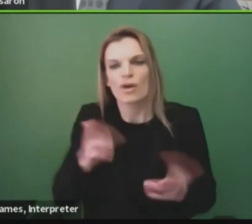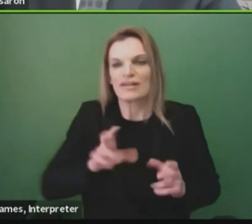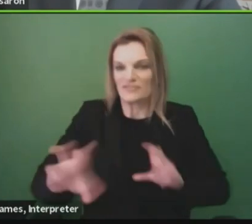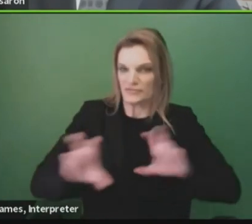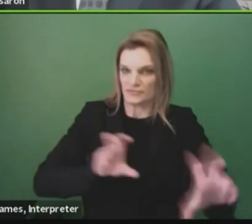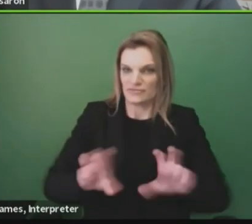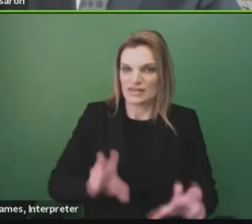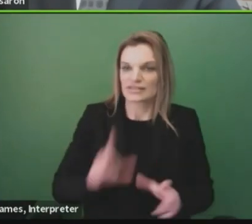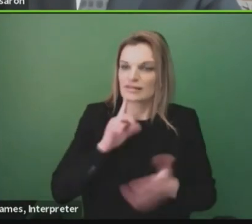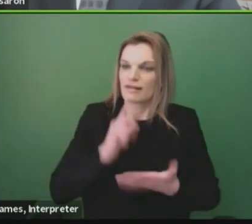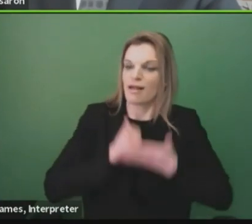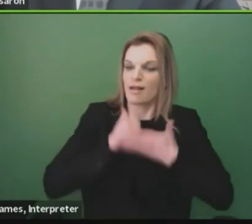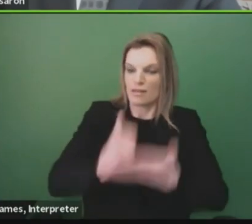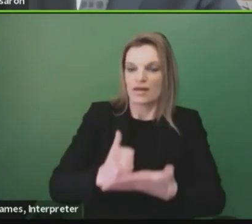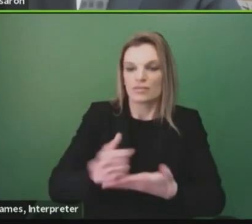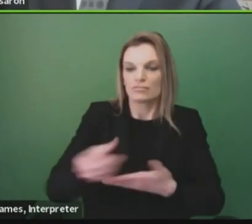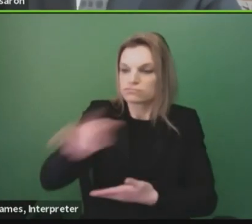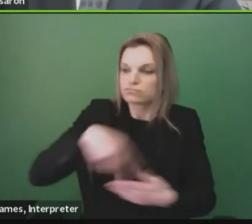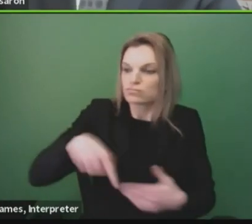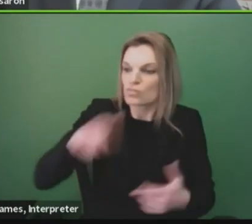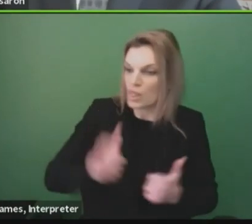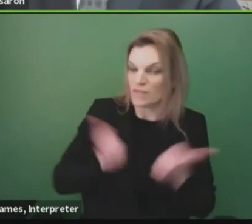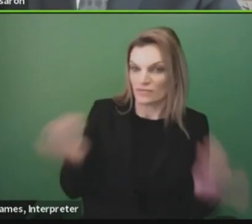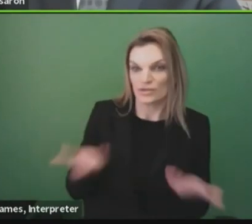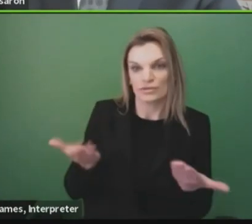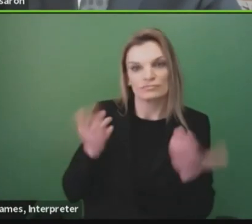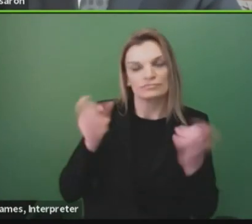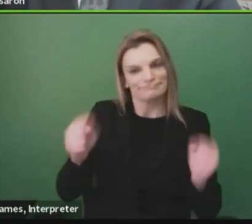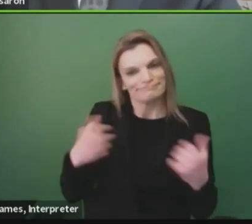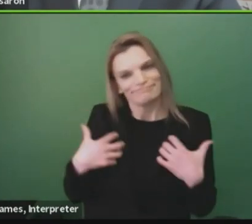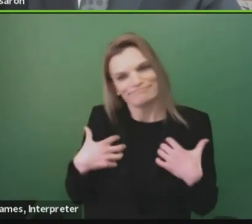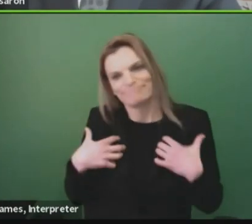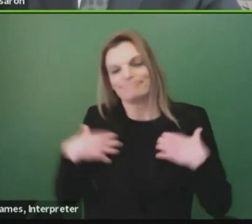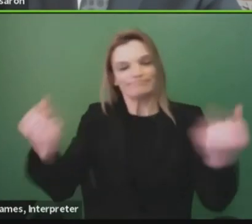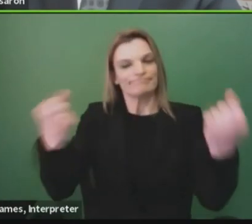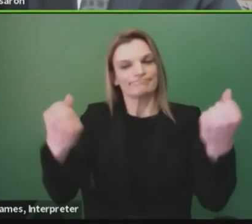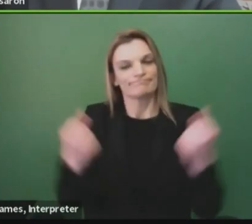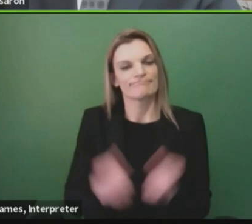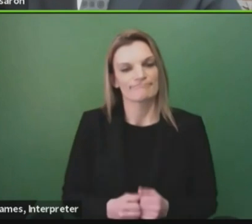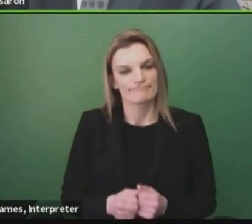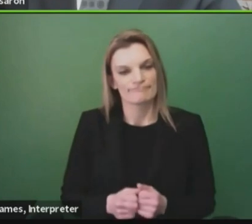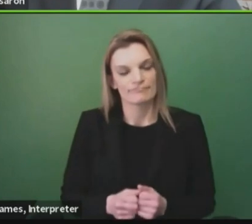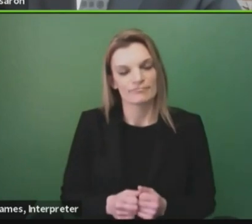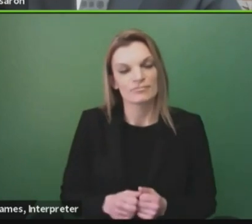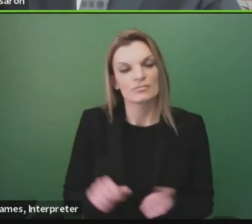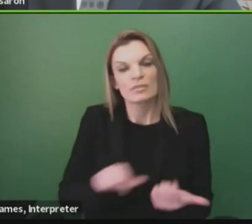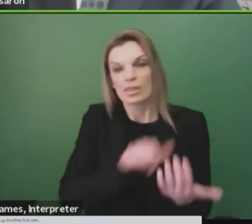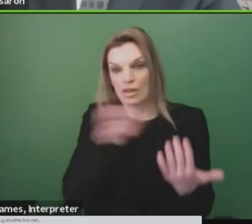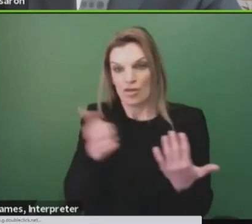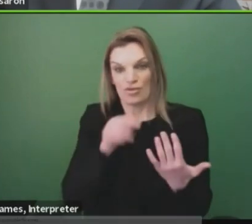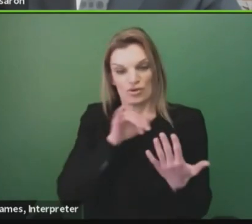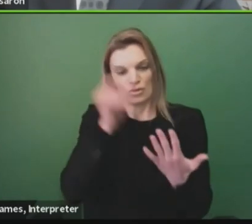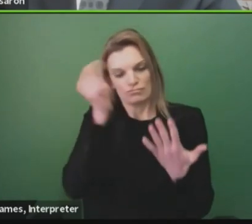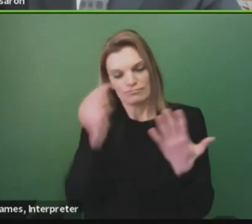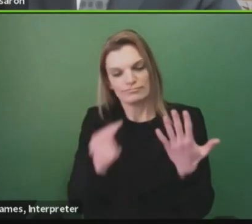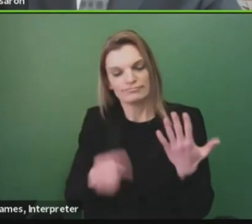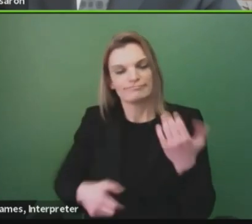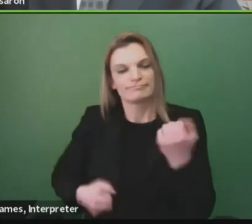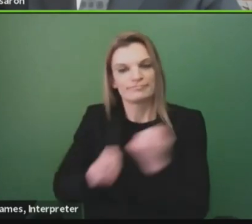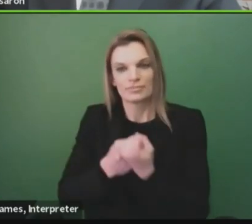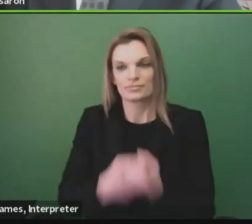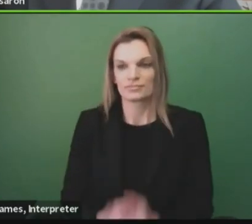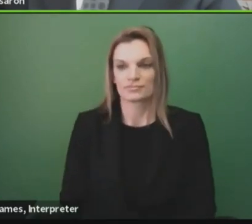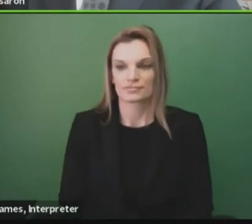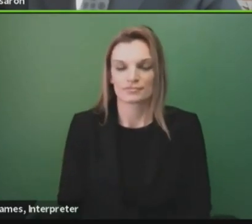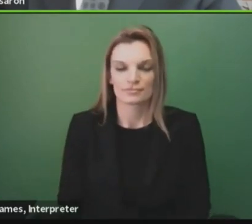our residents recover from the pandemic. The other major component of the funding that is part of the Michigan COVID